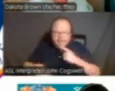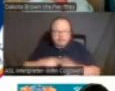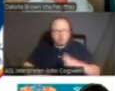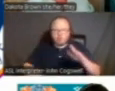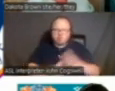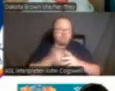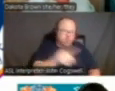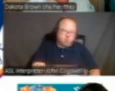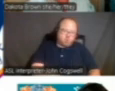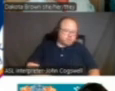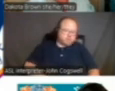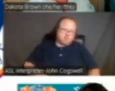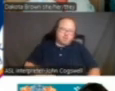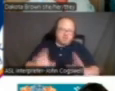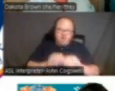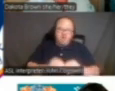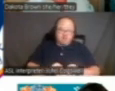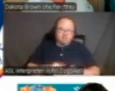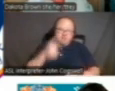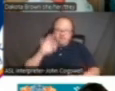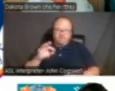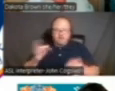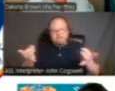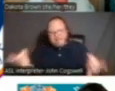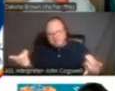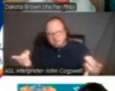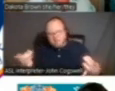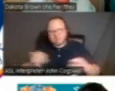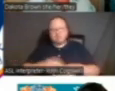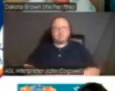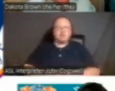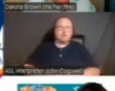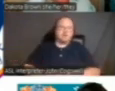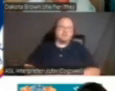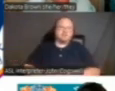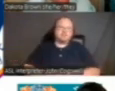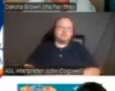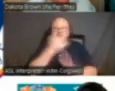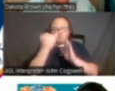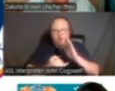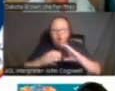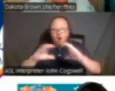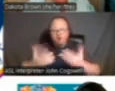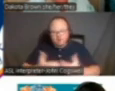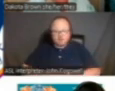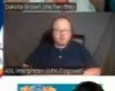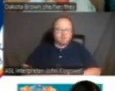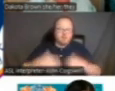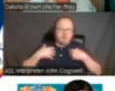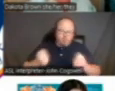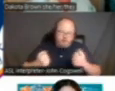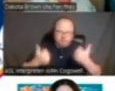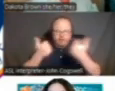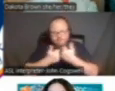any of these sessions of meditation. They have art classes, recovery games.